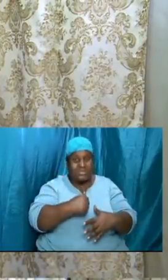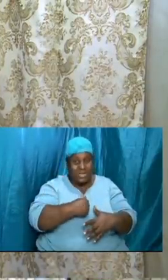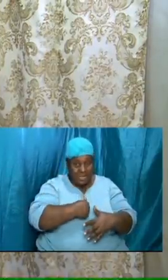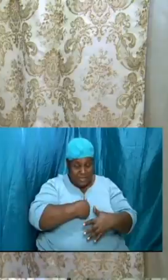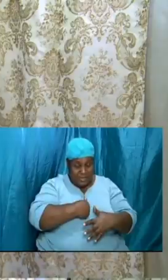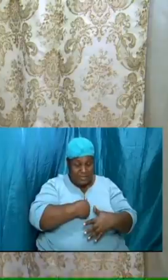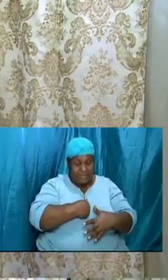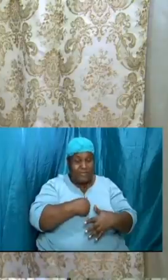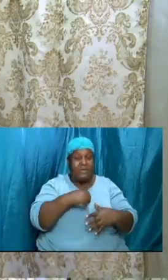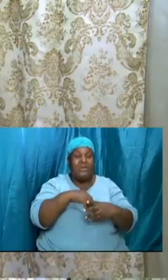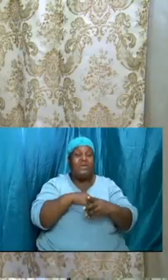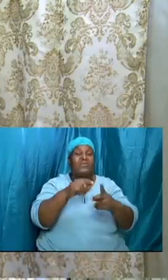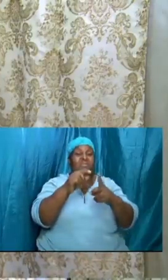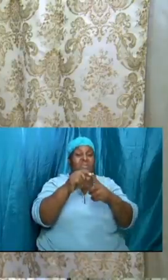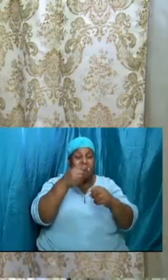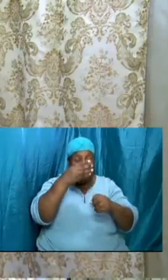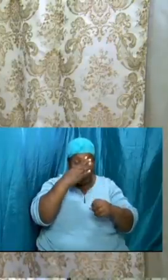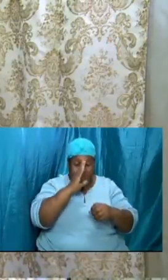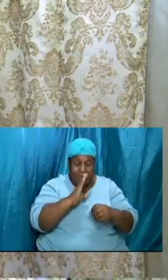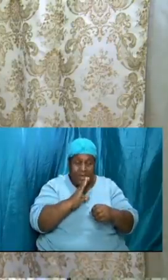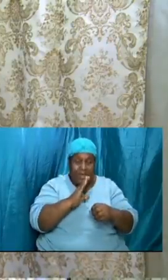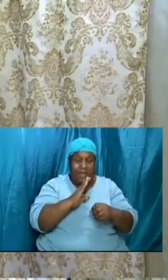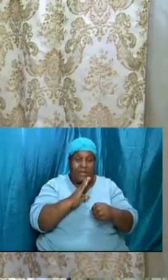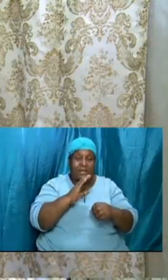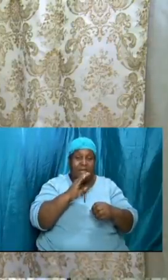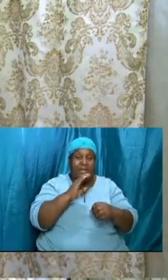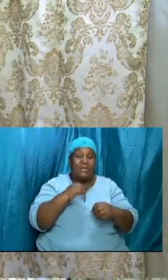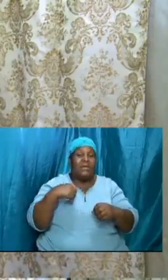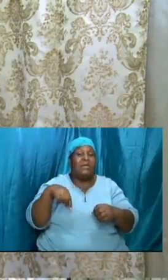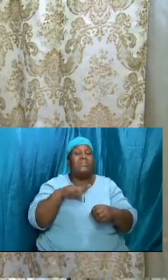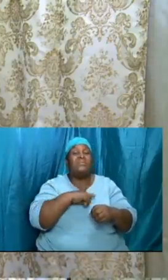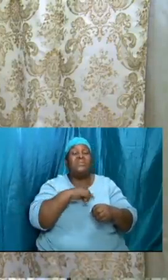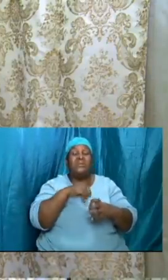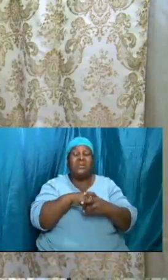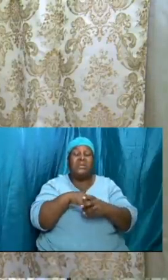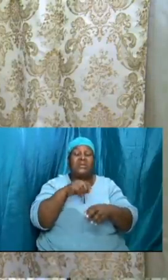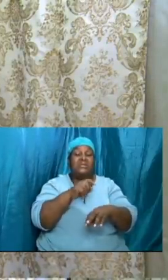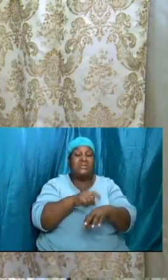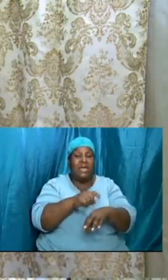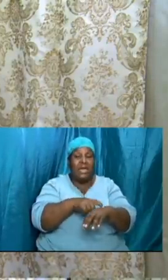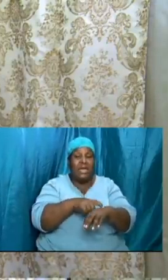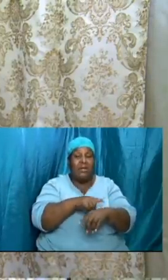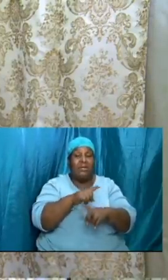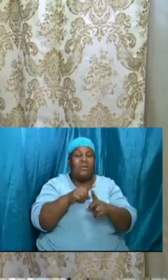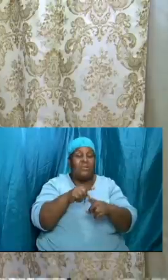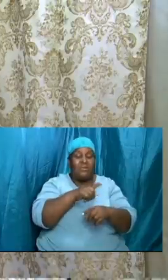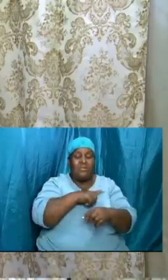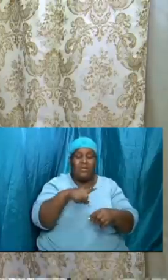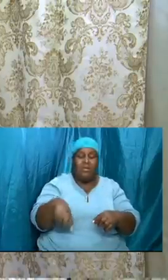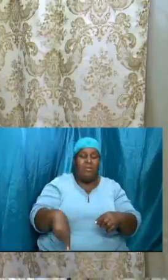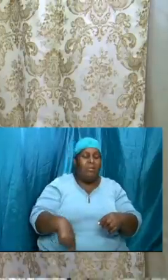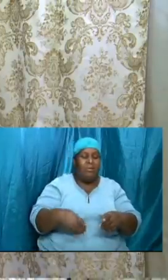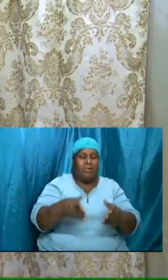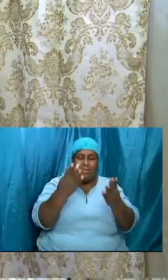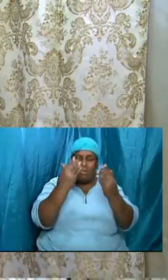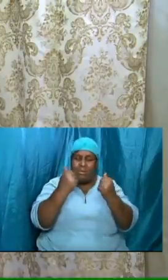season that is indicating that the lord's coming is really not very far away when